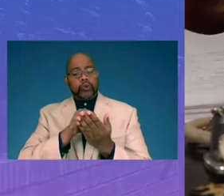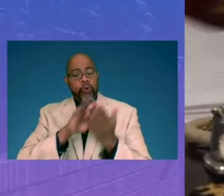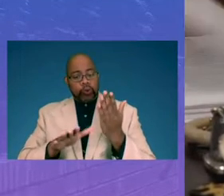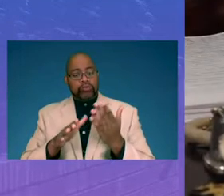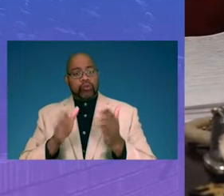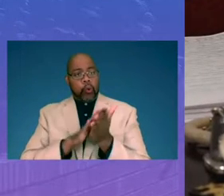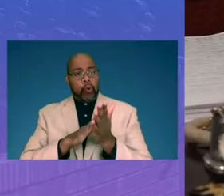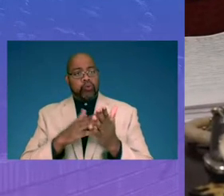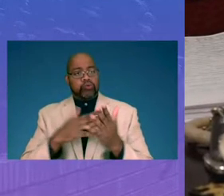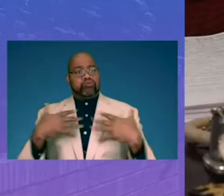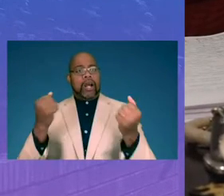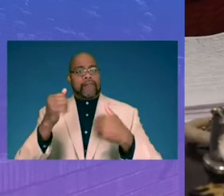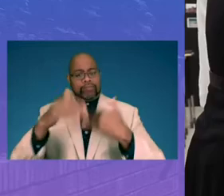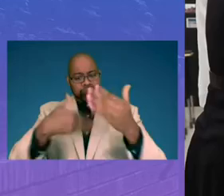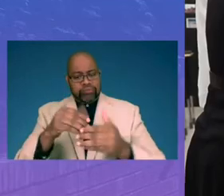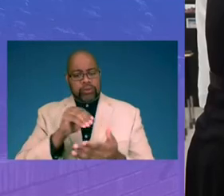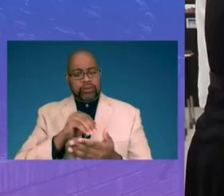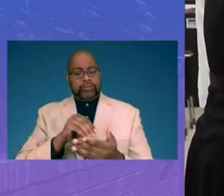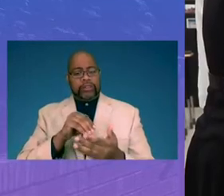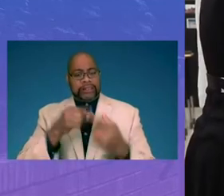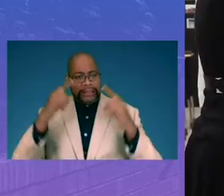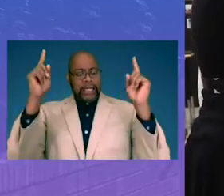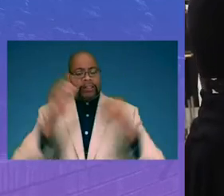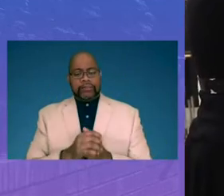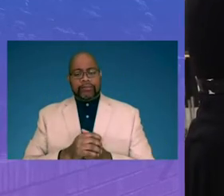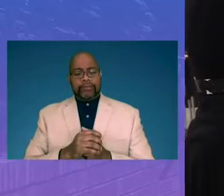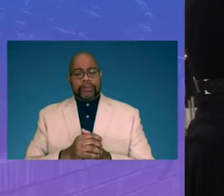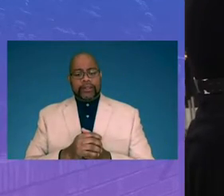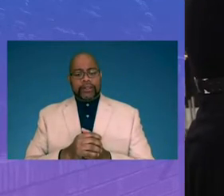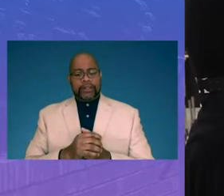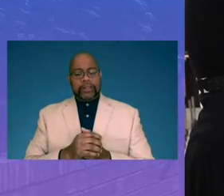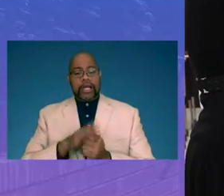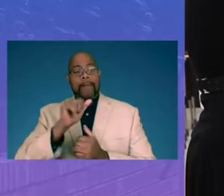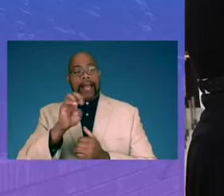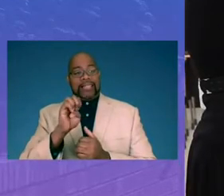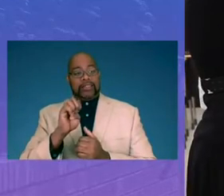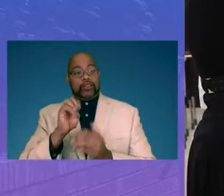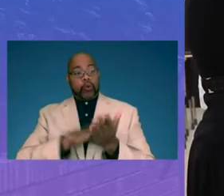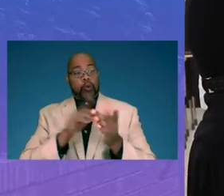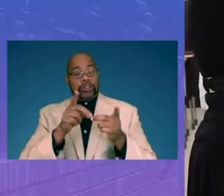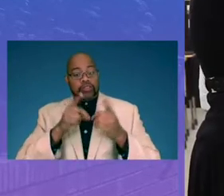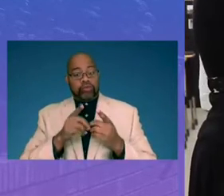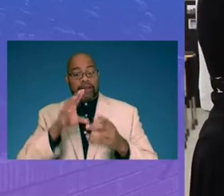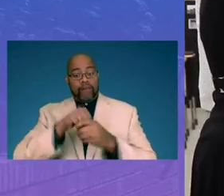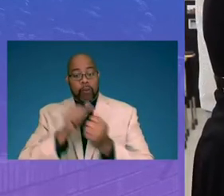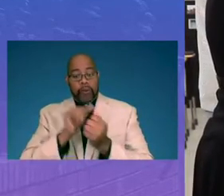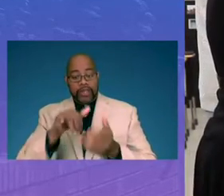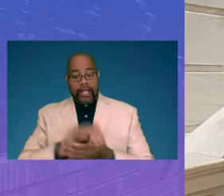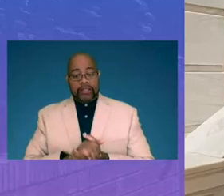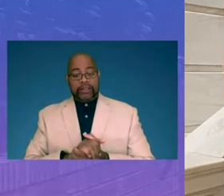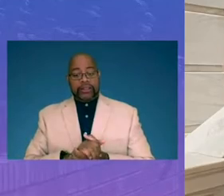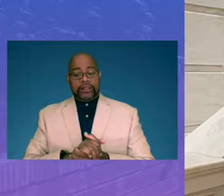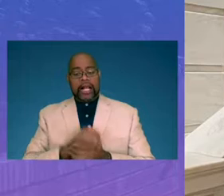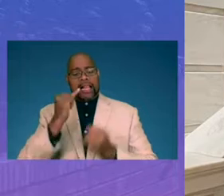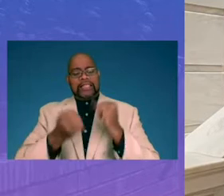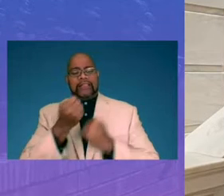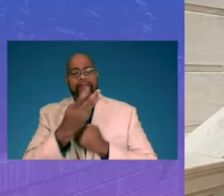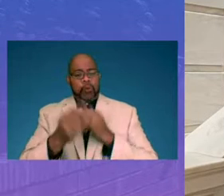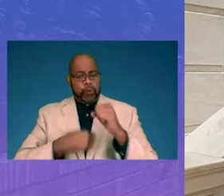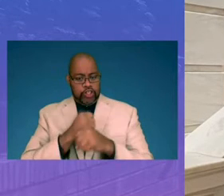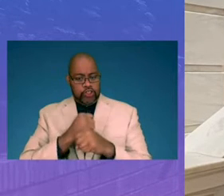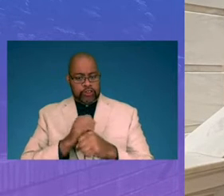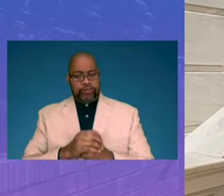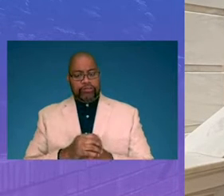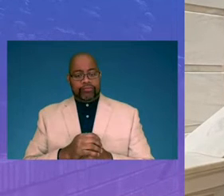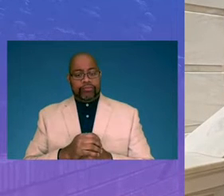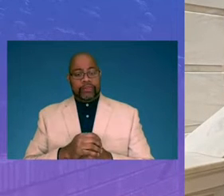accelerate student successes. Bates School District has been involved in this work for the last few years. In fact,